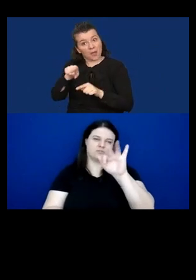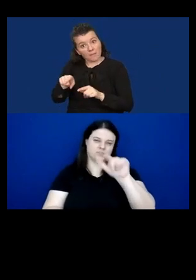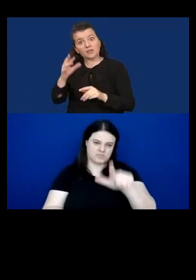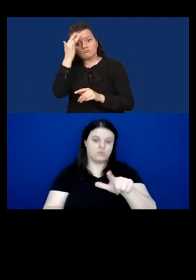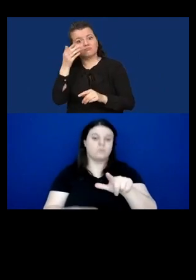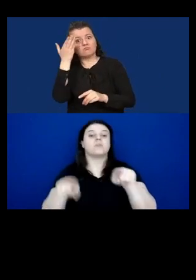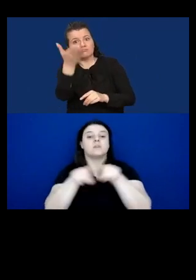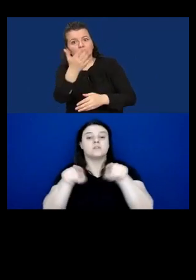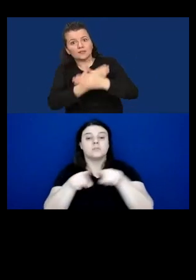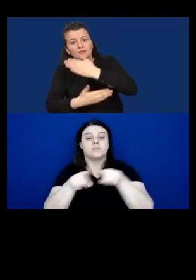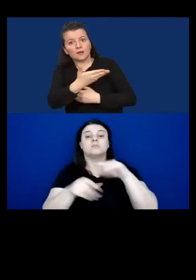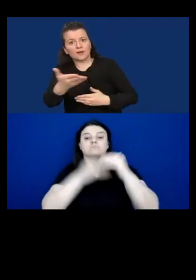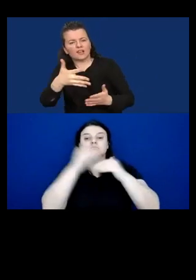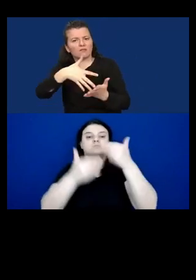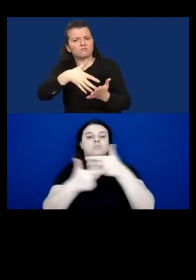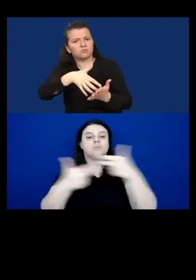of vulnerable groups.